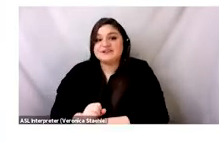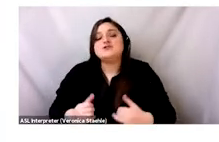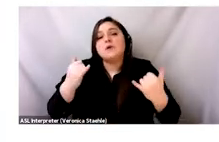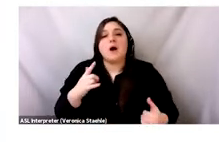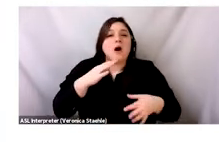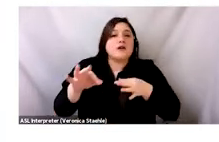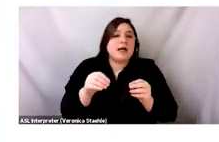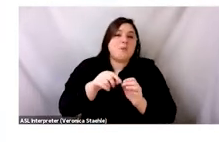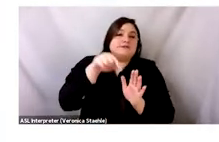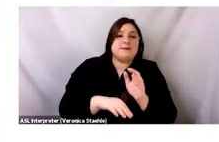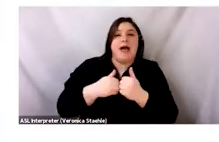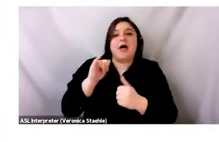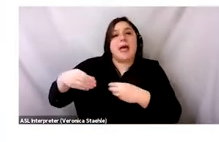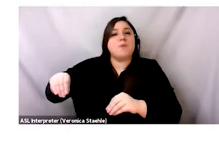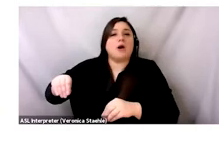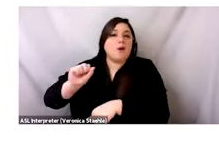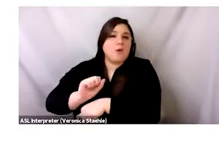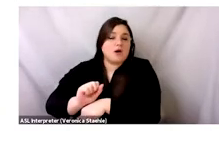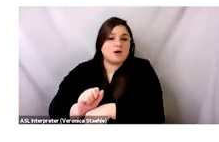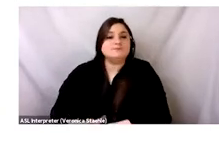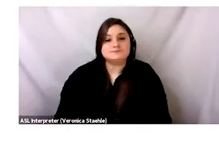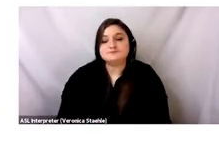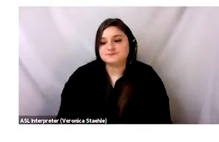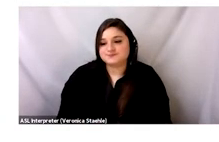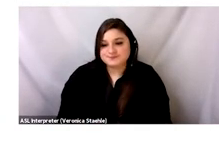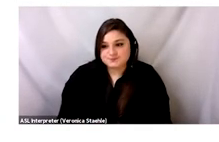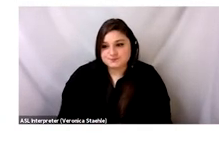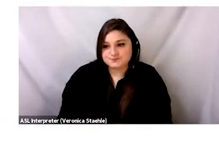So, brings us back to Contramento, to where Abena works.